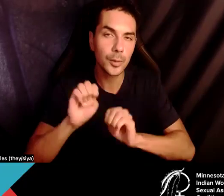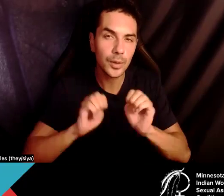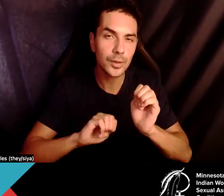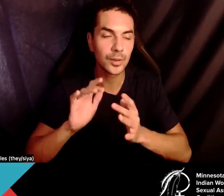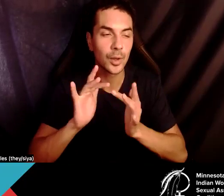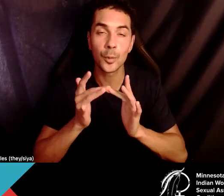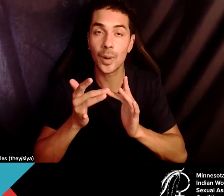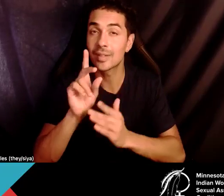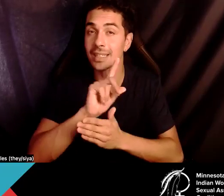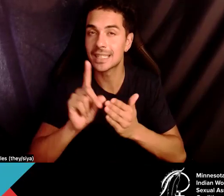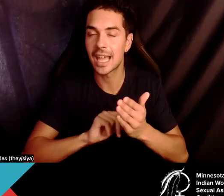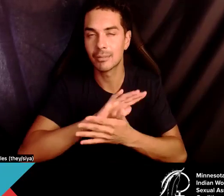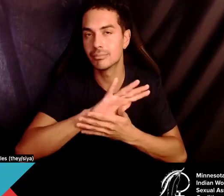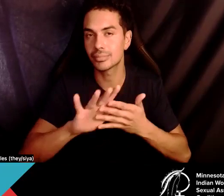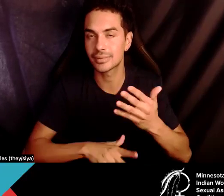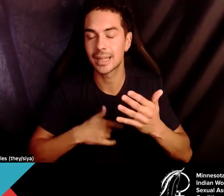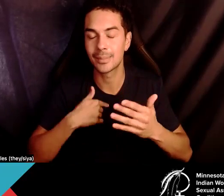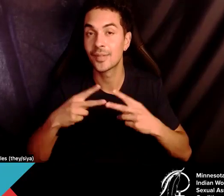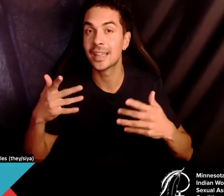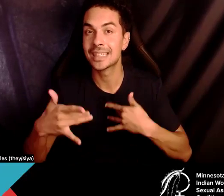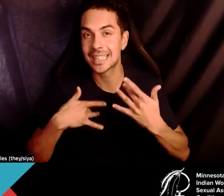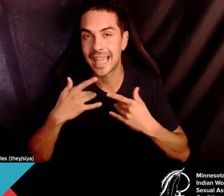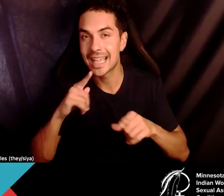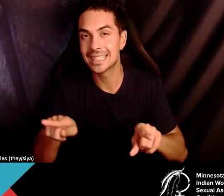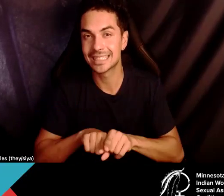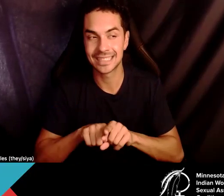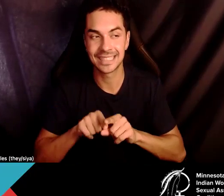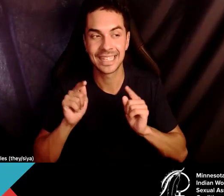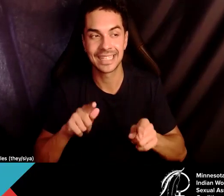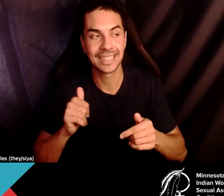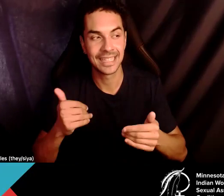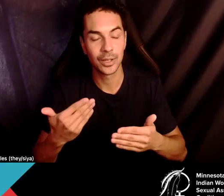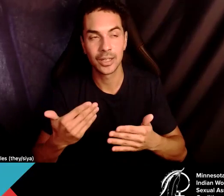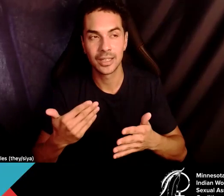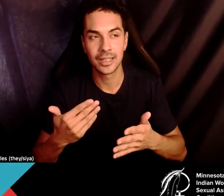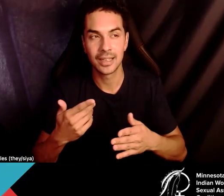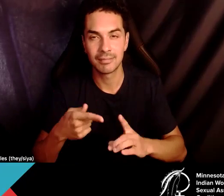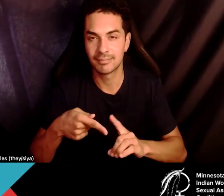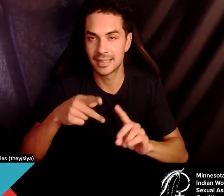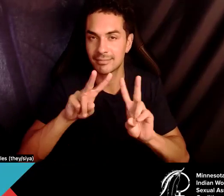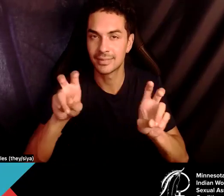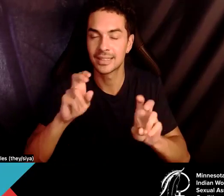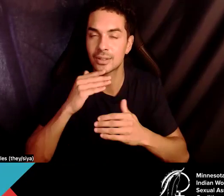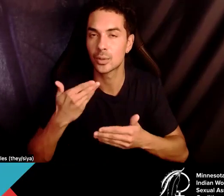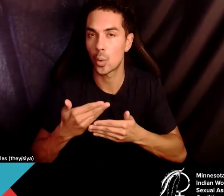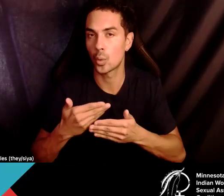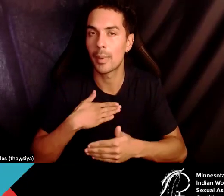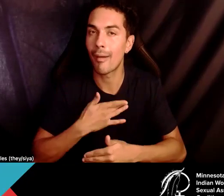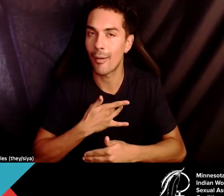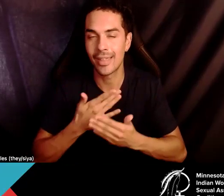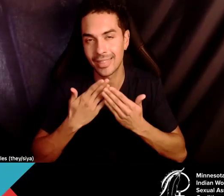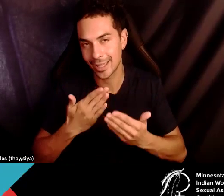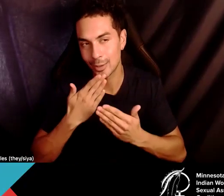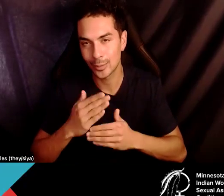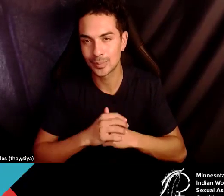design. So I'm very excited as this is a subject near and dear to my heart. So thank you for having me, Ingrid.